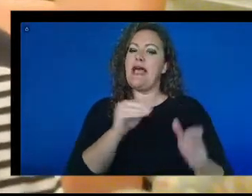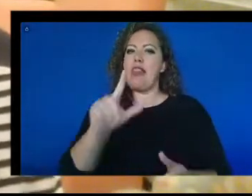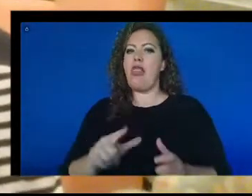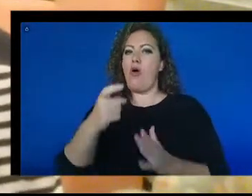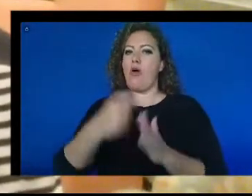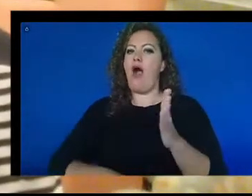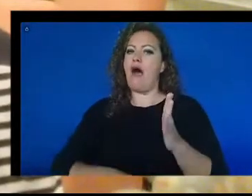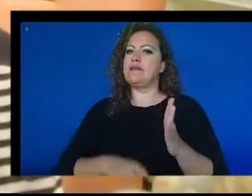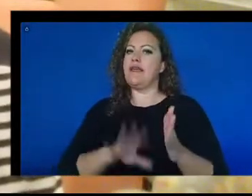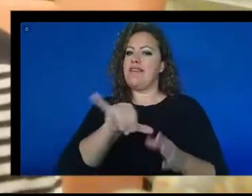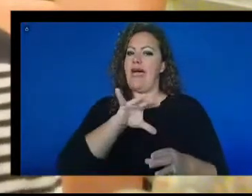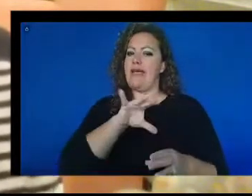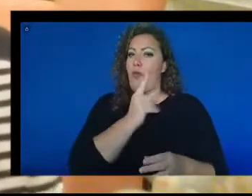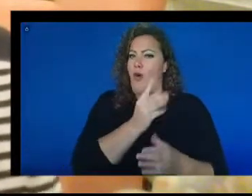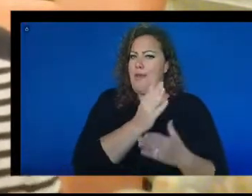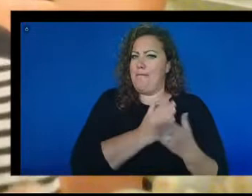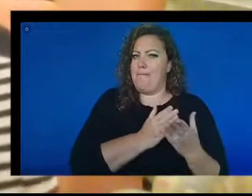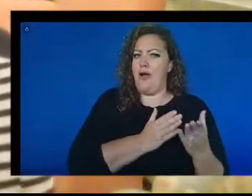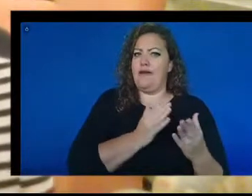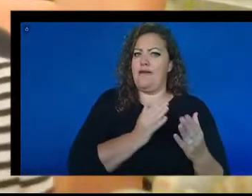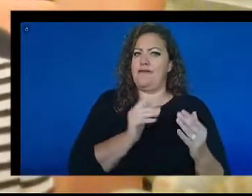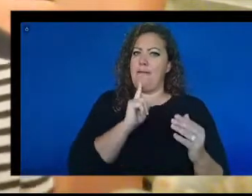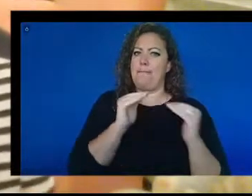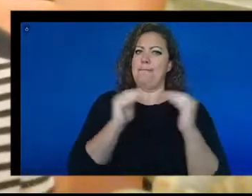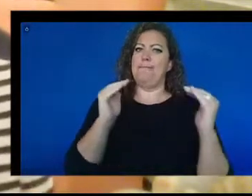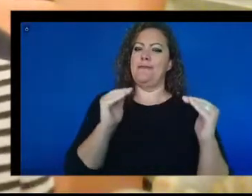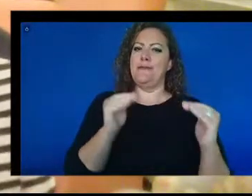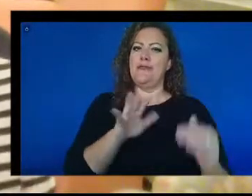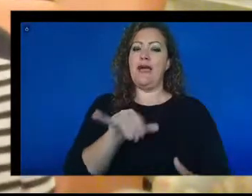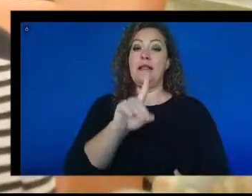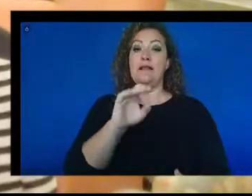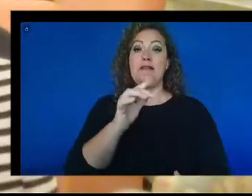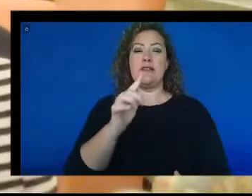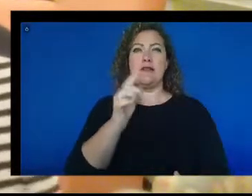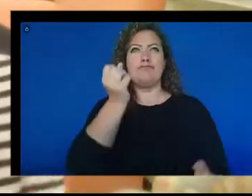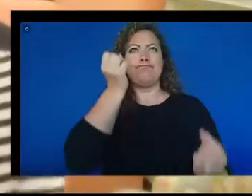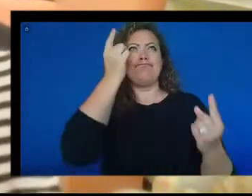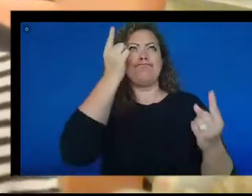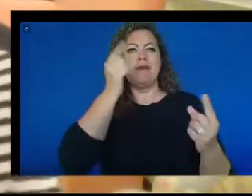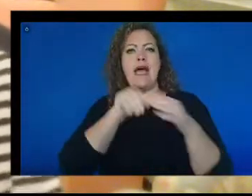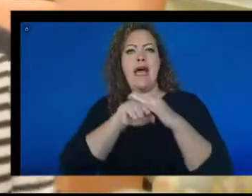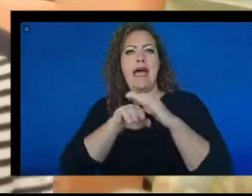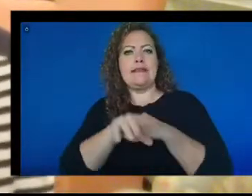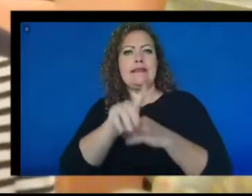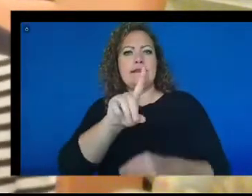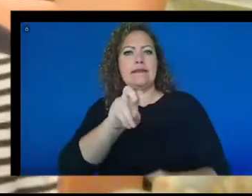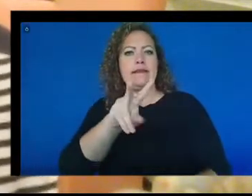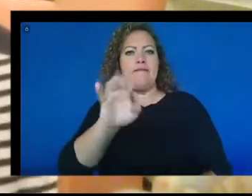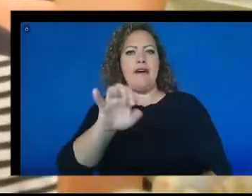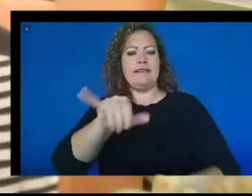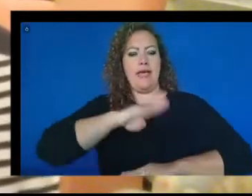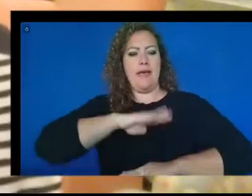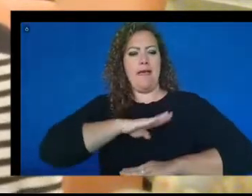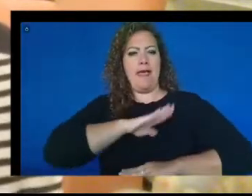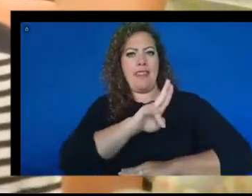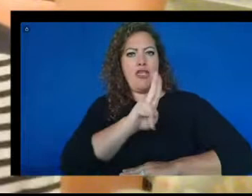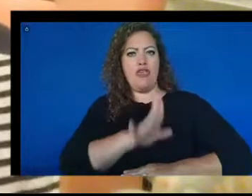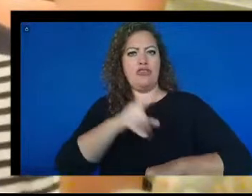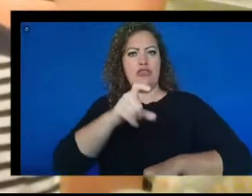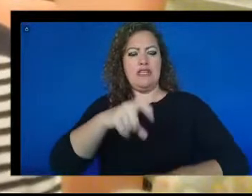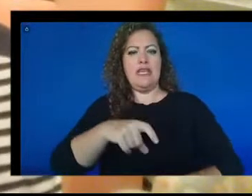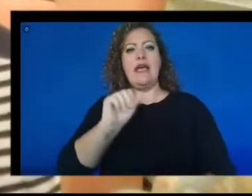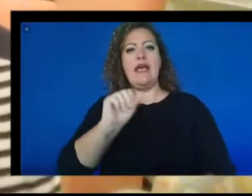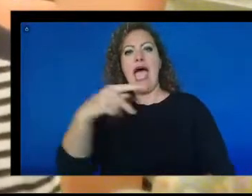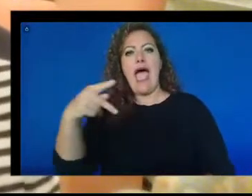equity for all individuals. Digital literacy, access to devices that meet users' needs, applications that